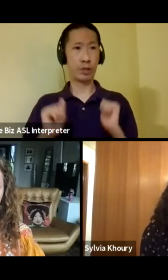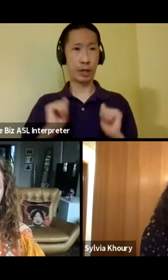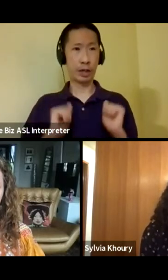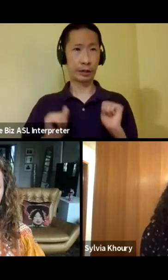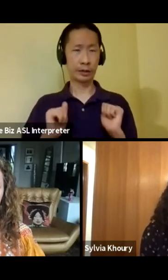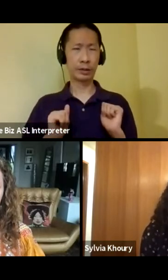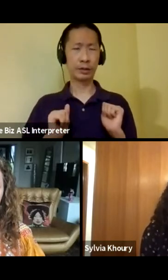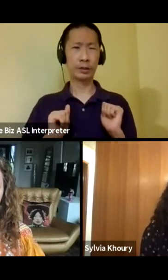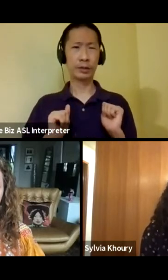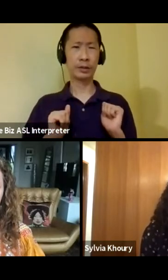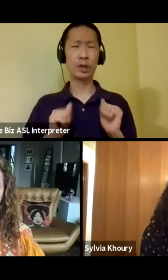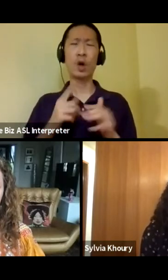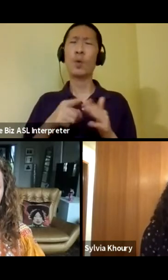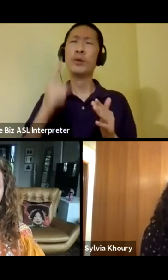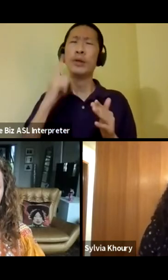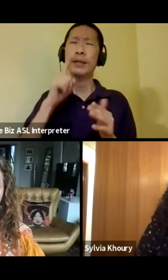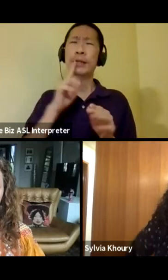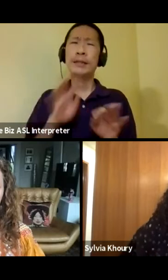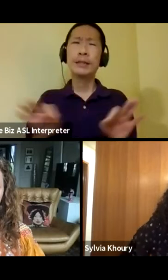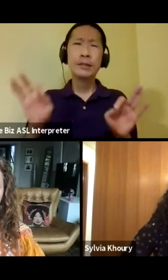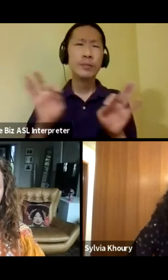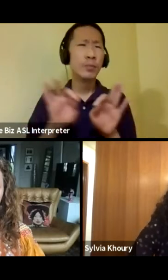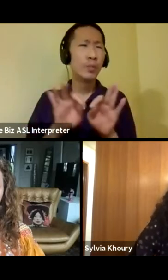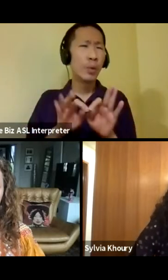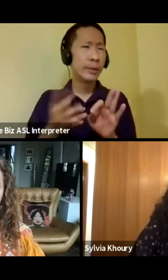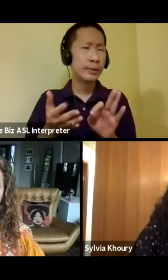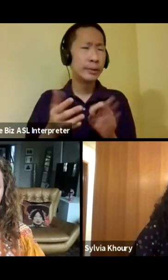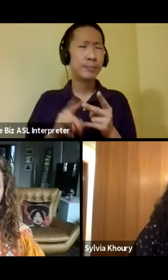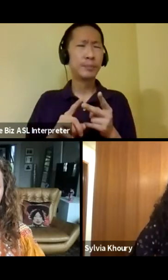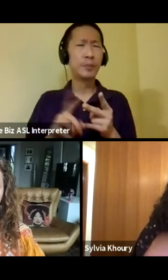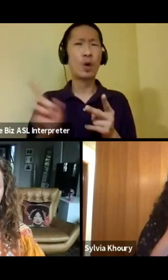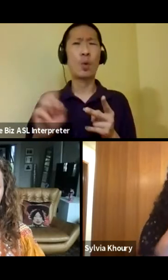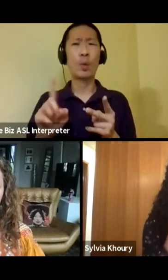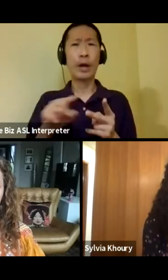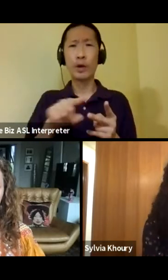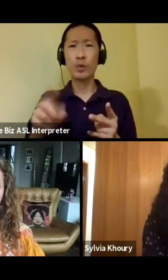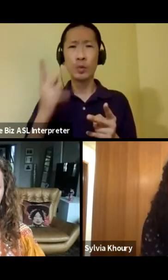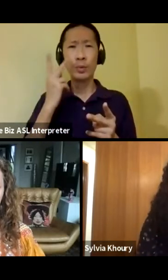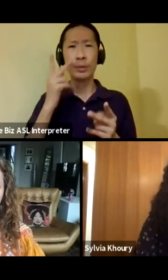What do you see as the importance of that? And where have you where are you seeing that?